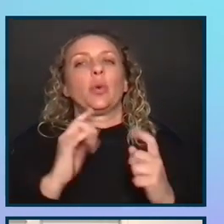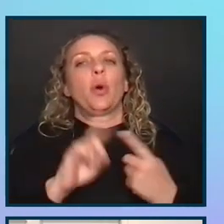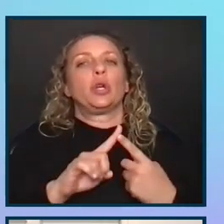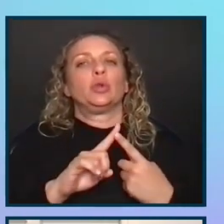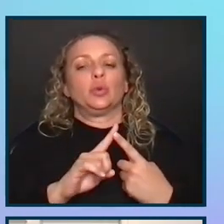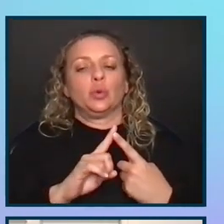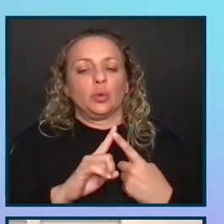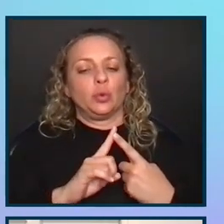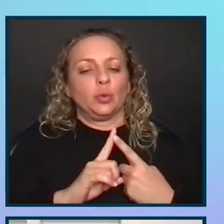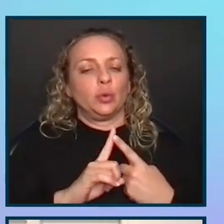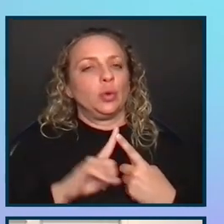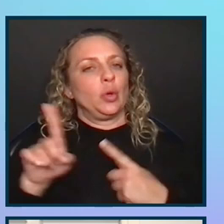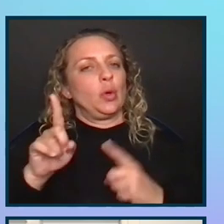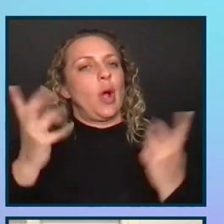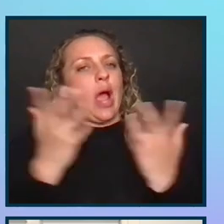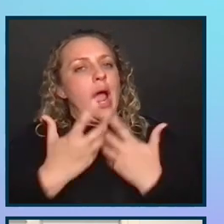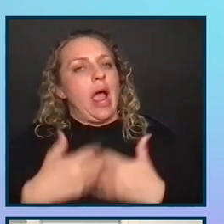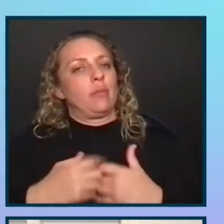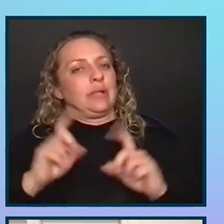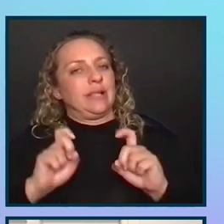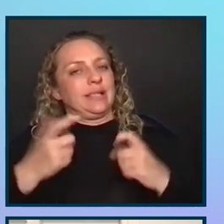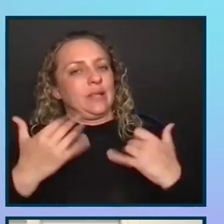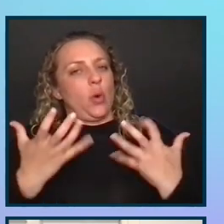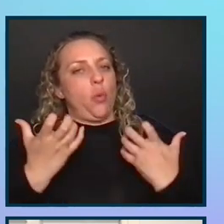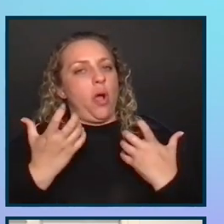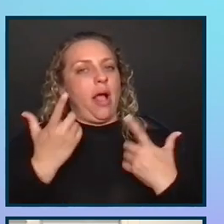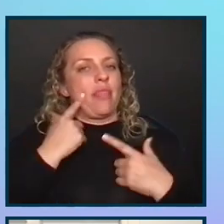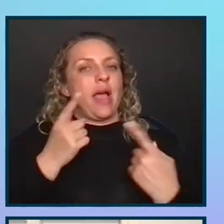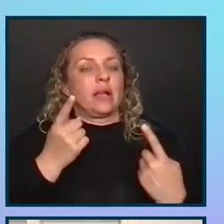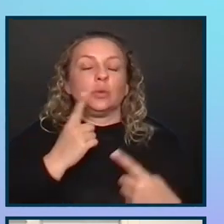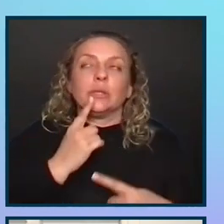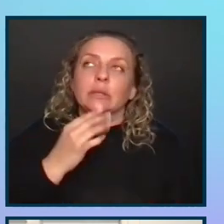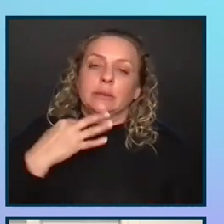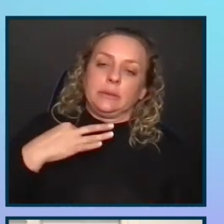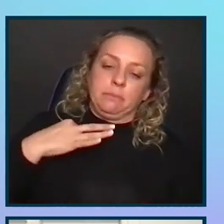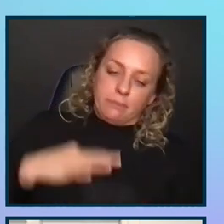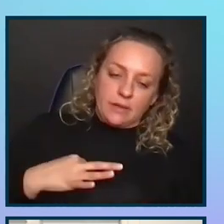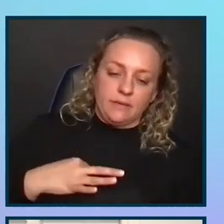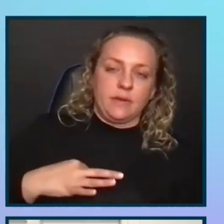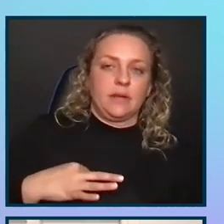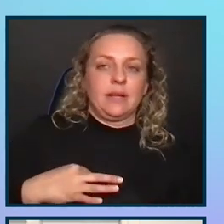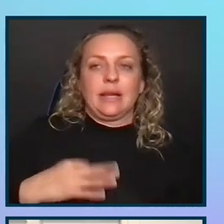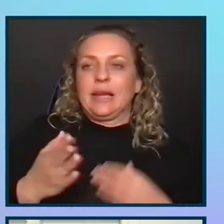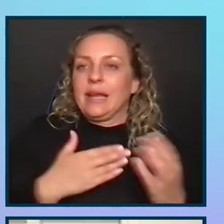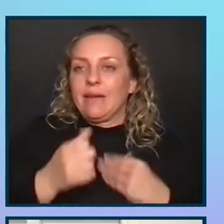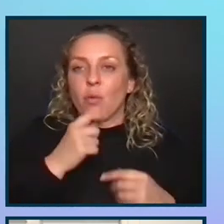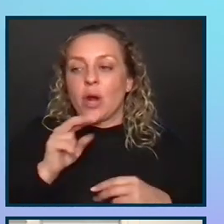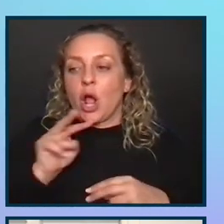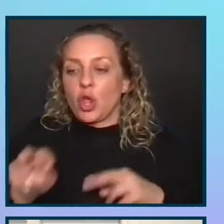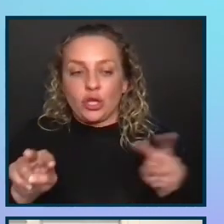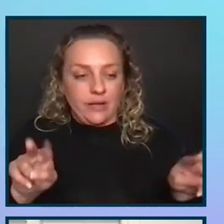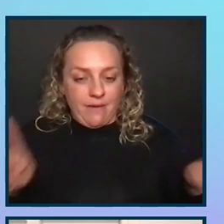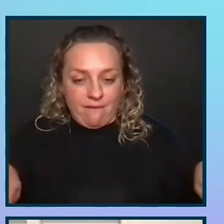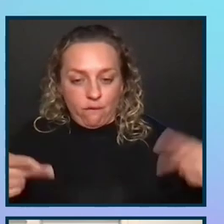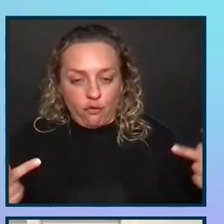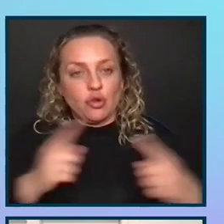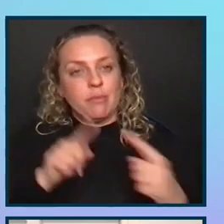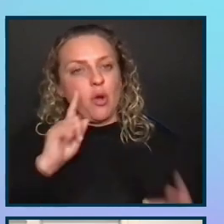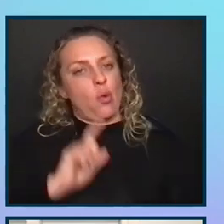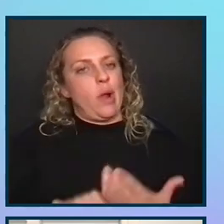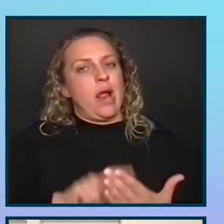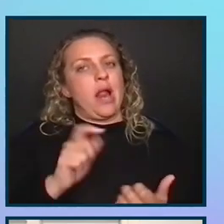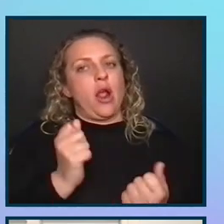to leverage hybrid testing because we had found that to be super helpful, even when not looking at two different versions, but recognizing